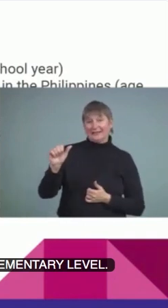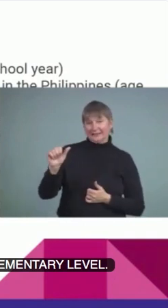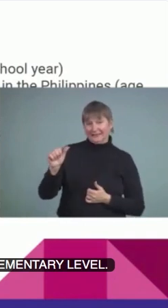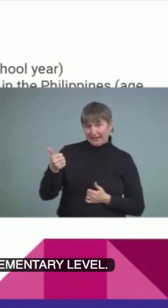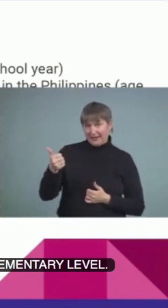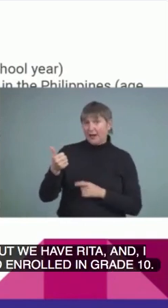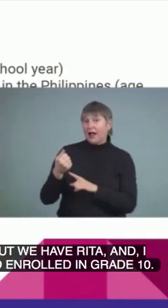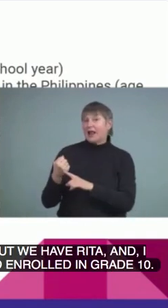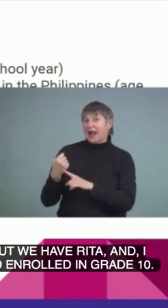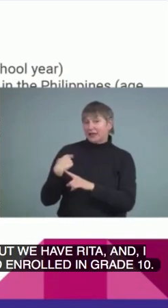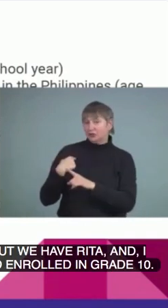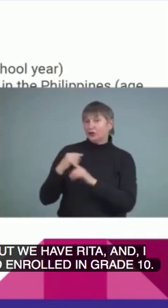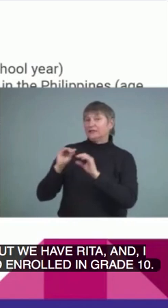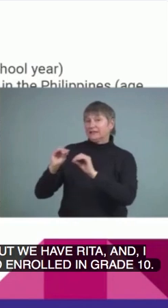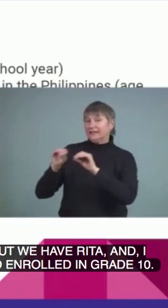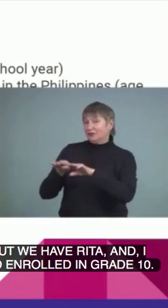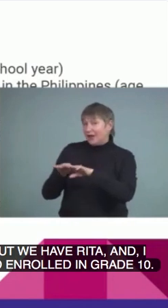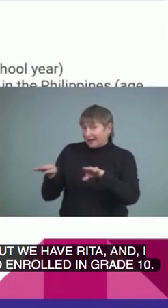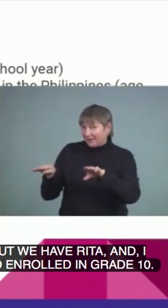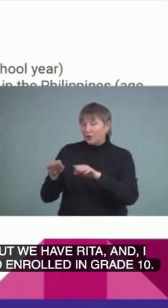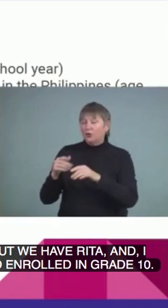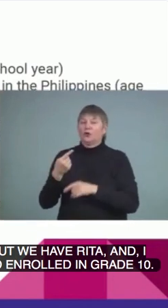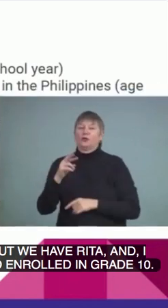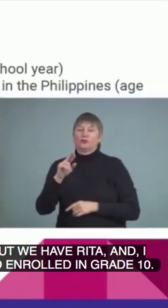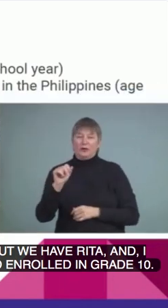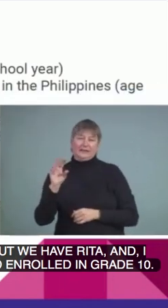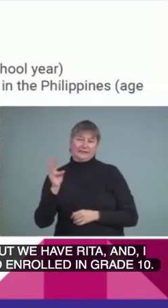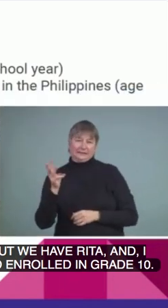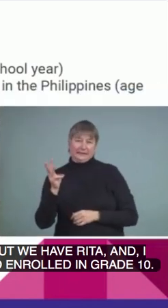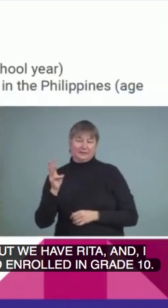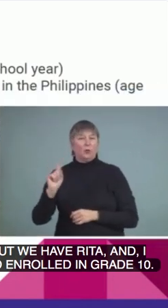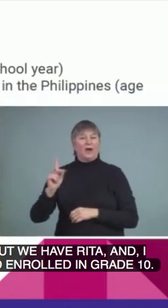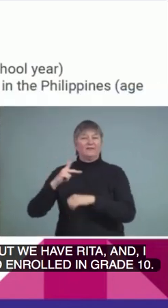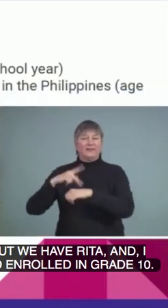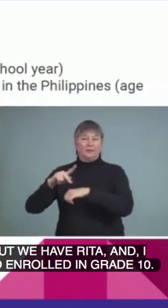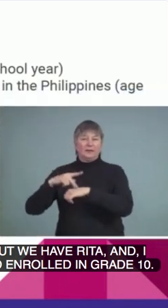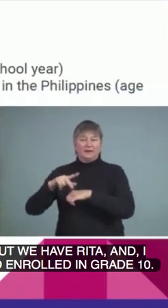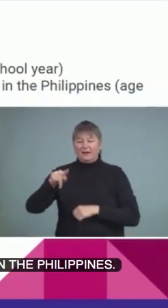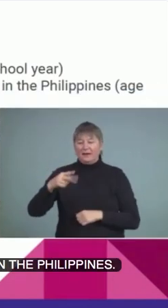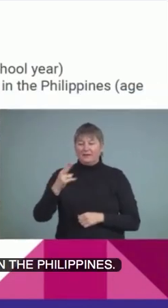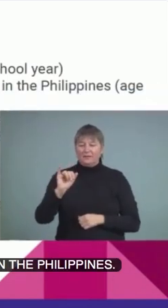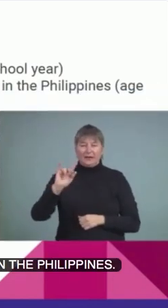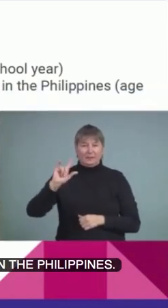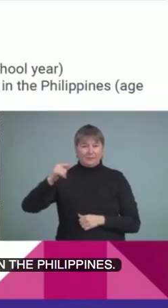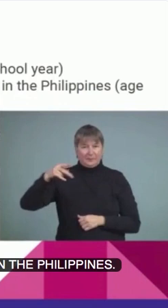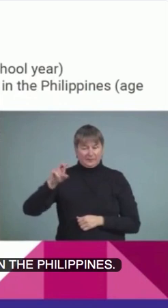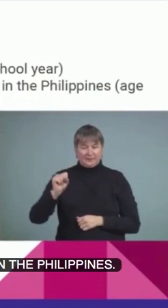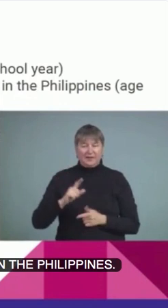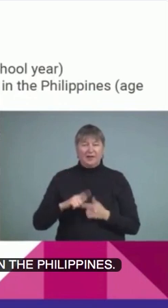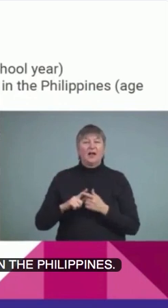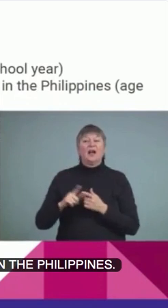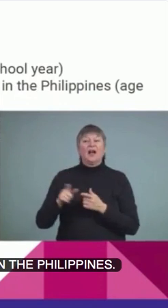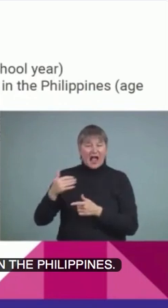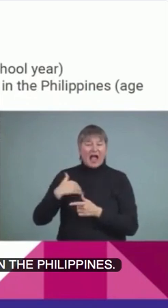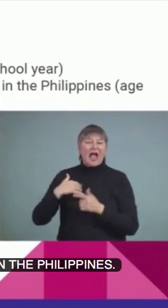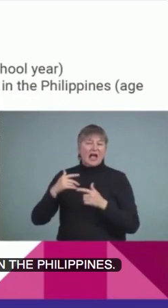in grade 6 last school year in the Philippines. She was diagnosed with a severe sensorineural hearing